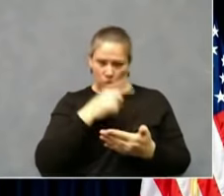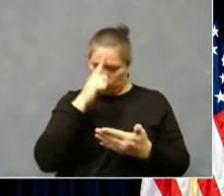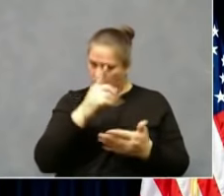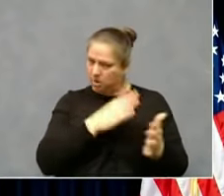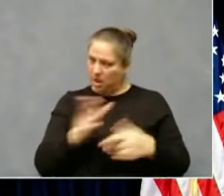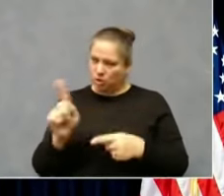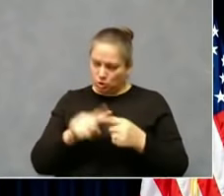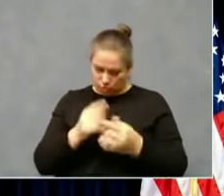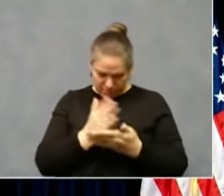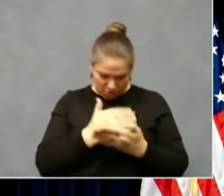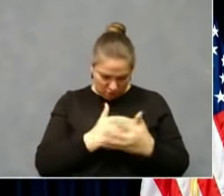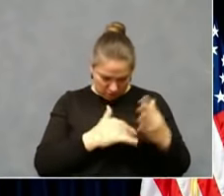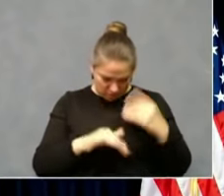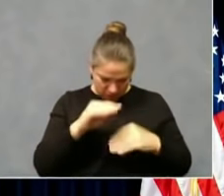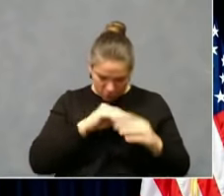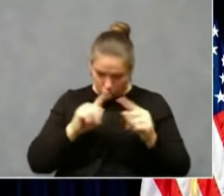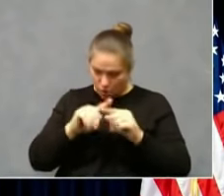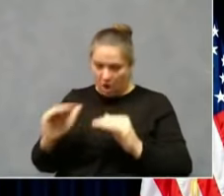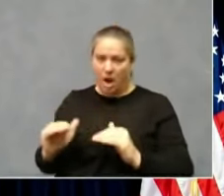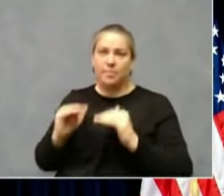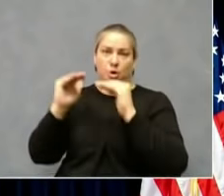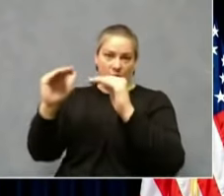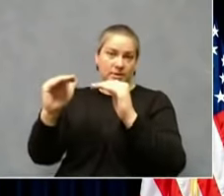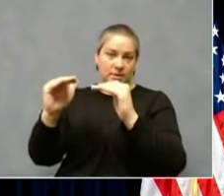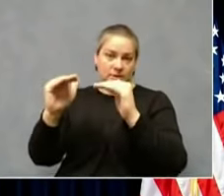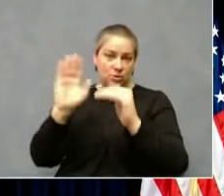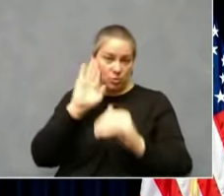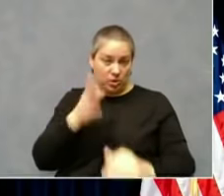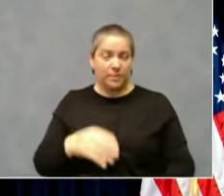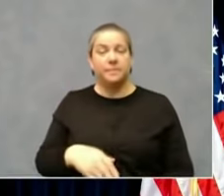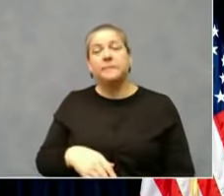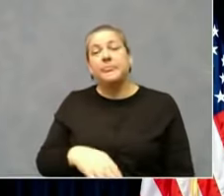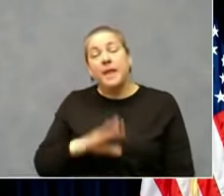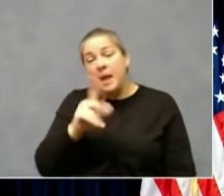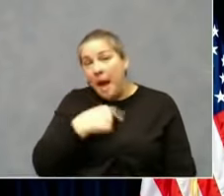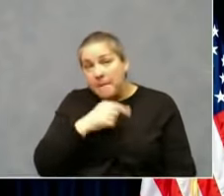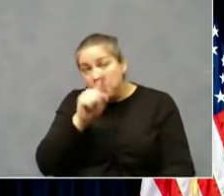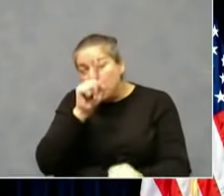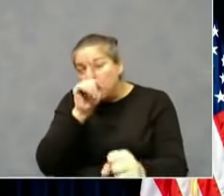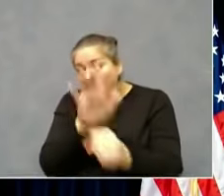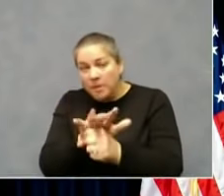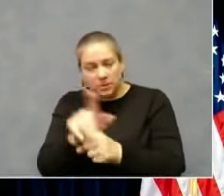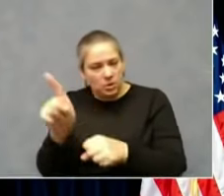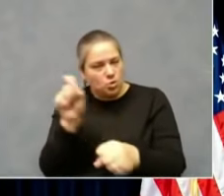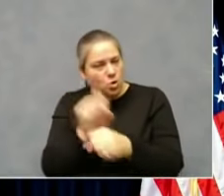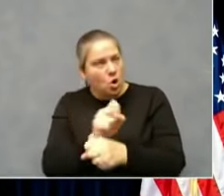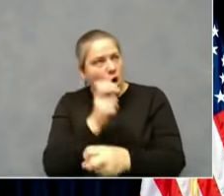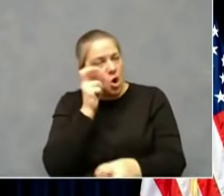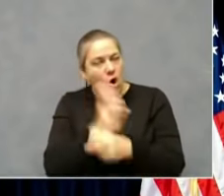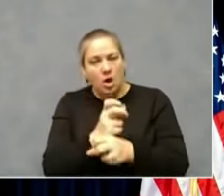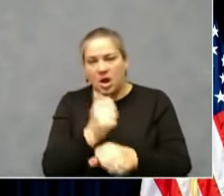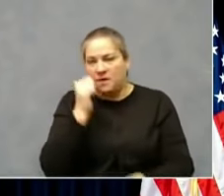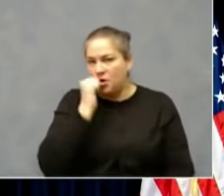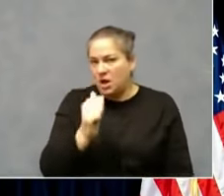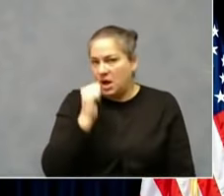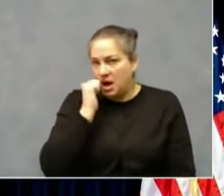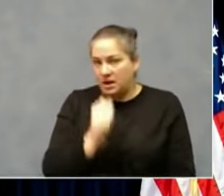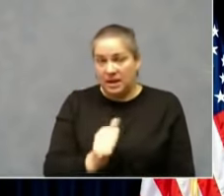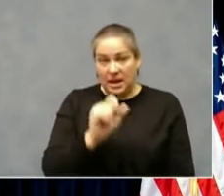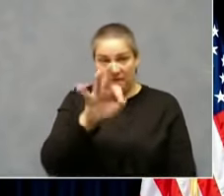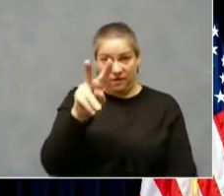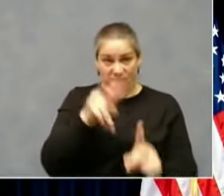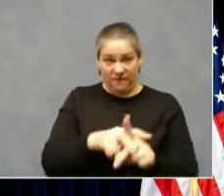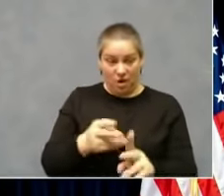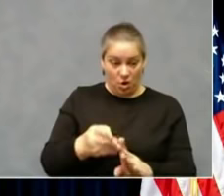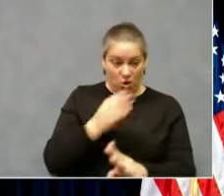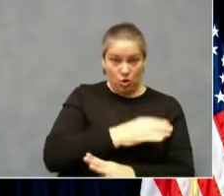going to work our very hardest each and every day. And somebody filing in July that qualifies and not having